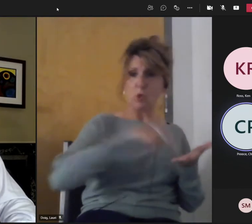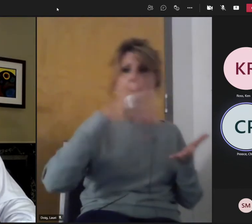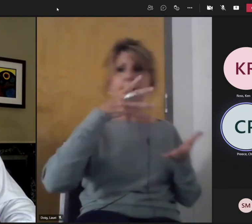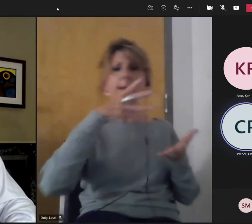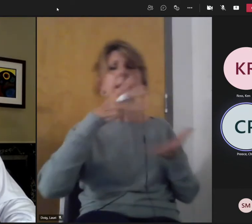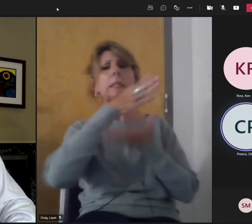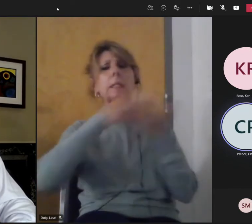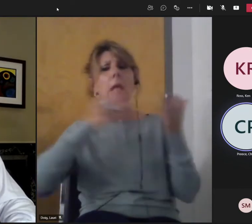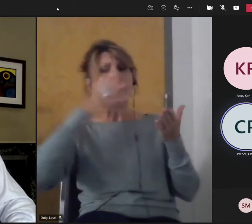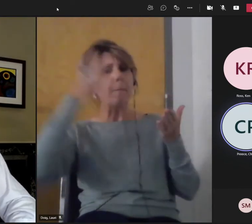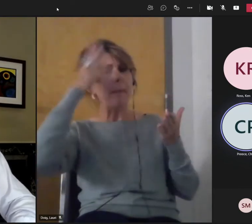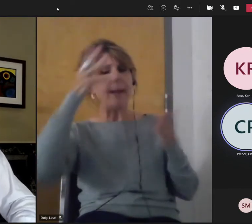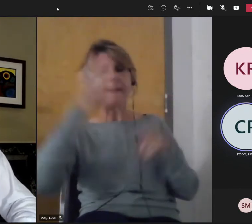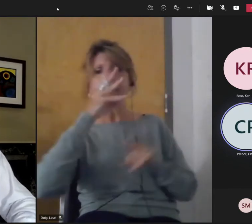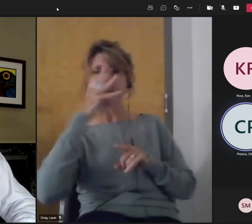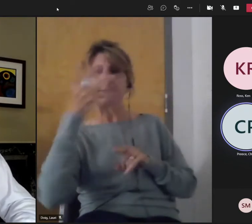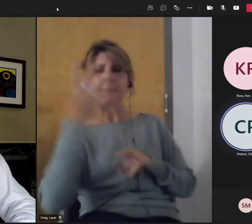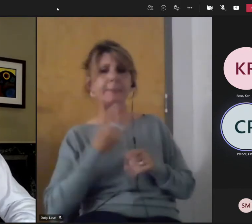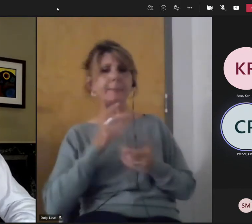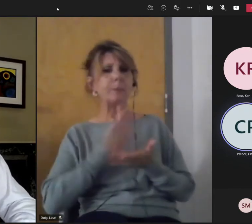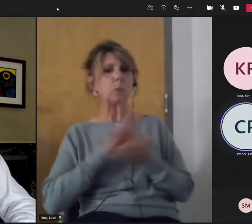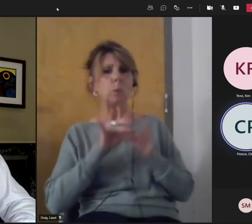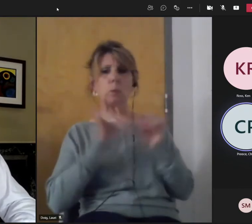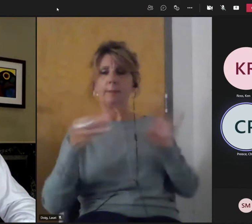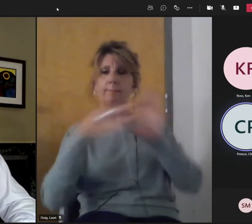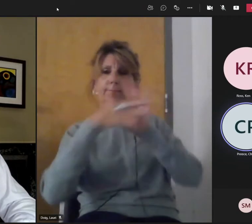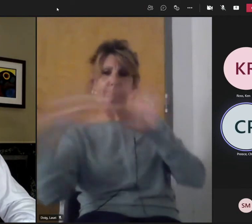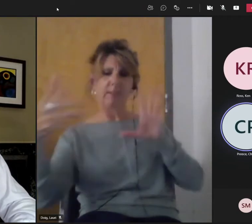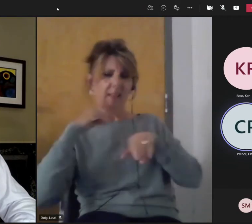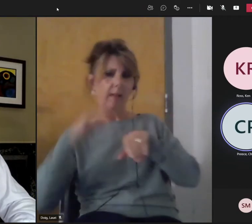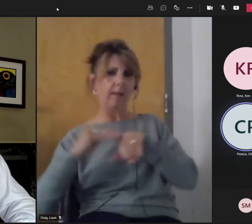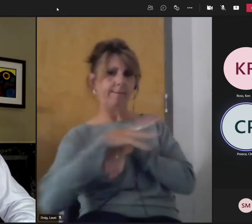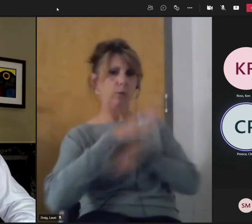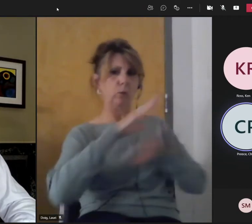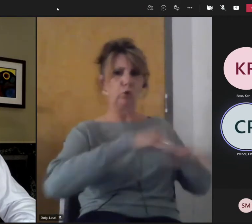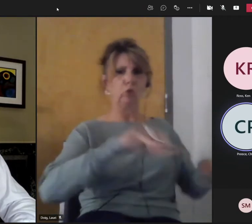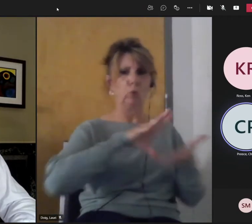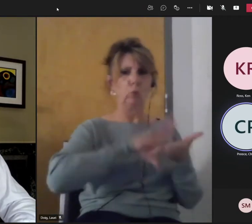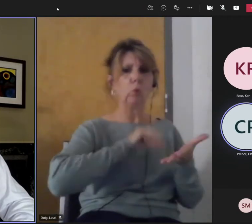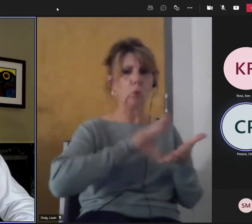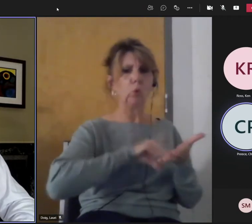school system have a direct impact on their children's learning.